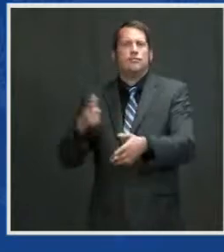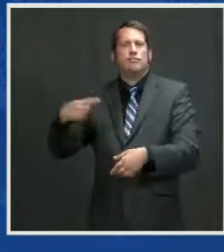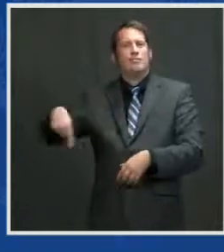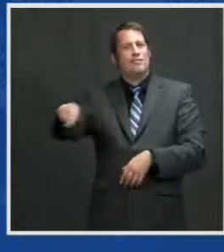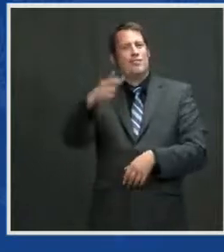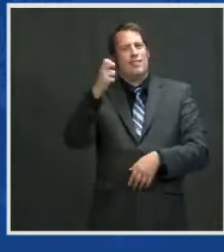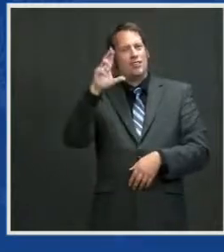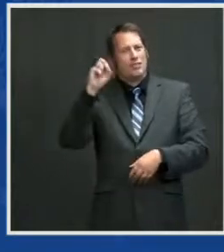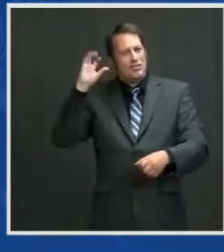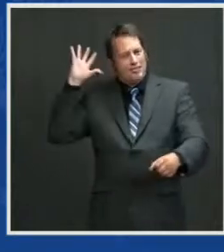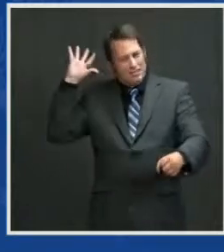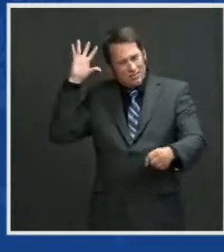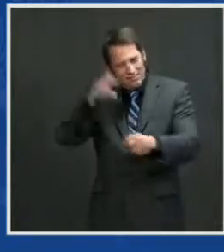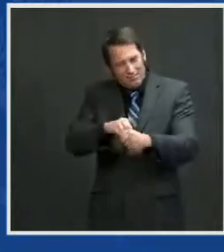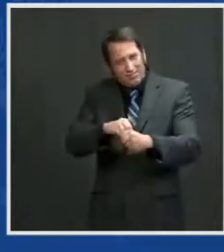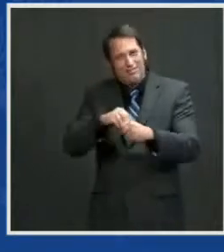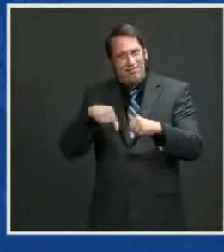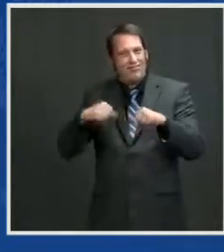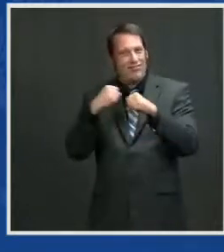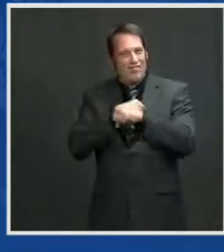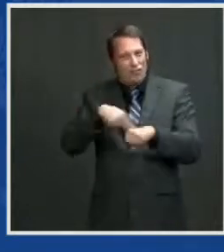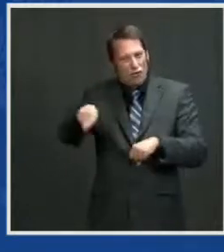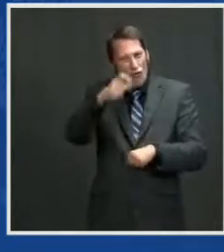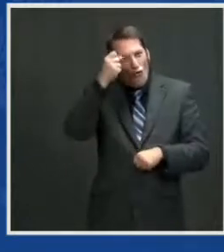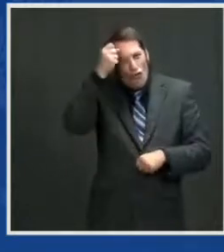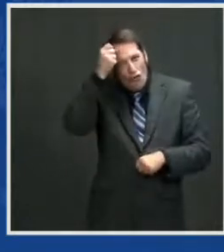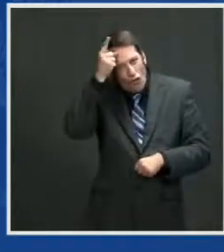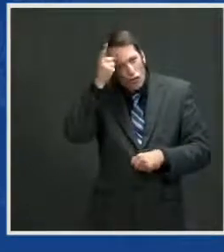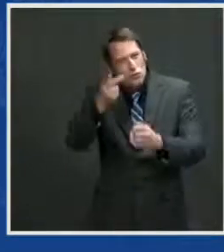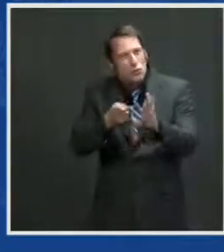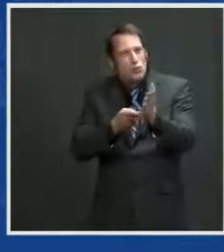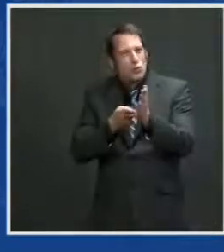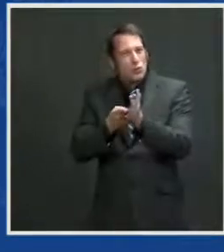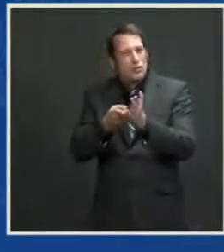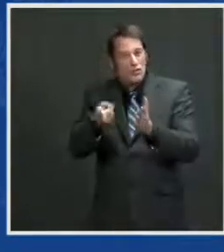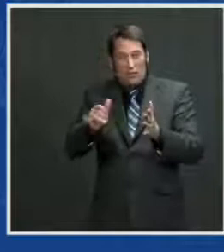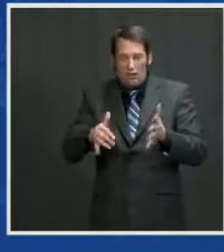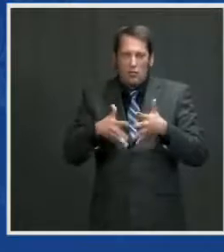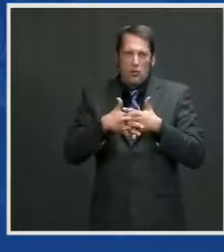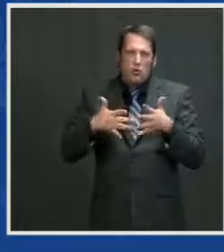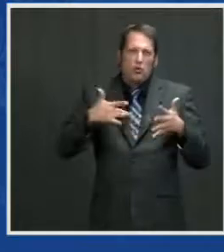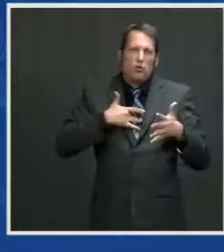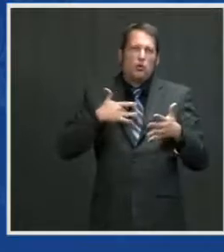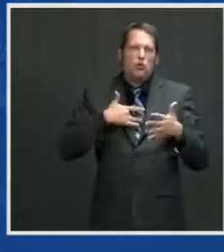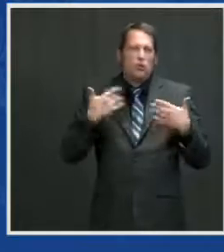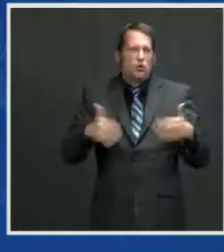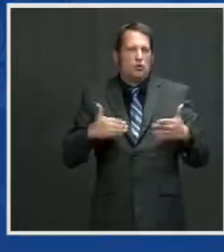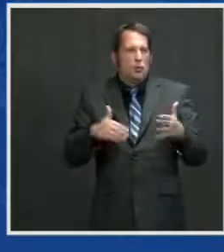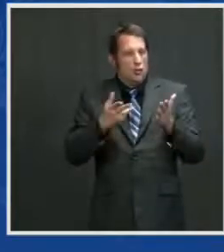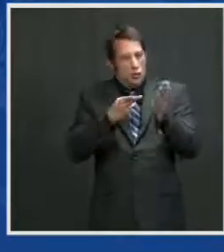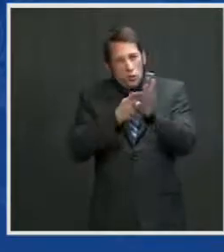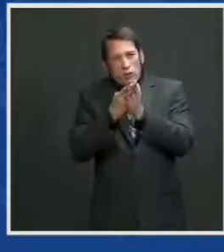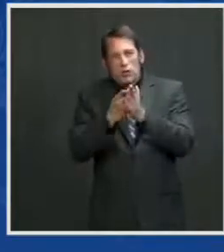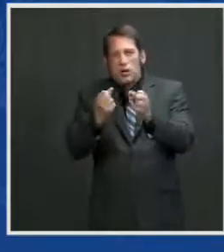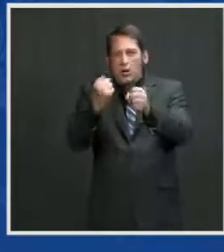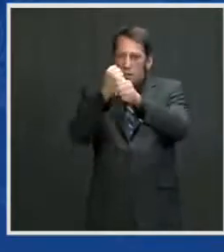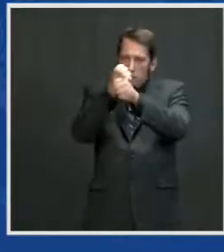that lives in every American heart, that liberation, opportunity,